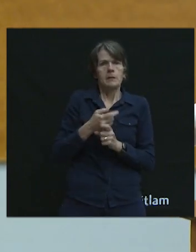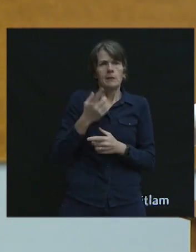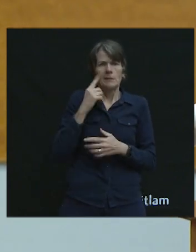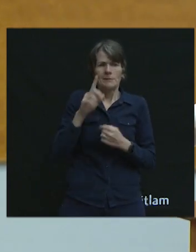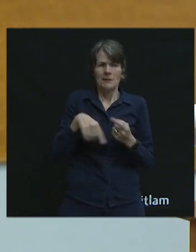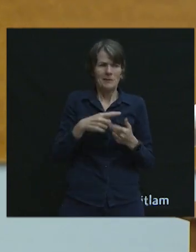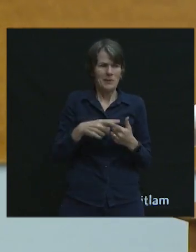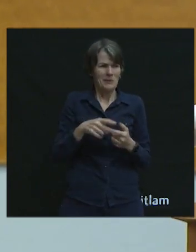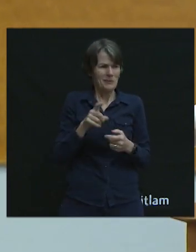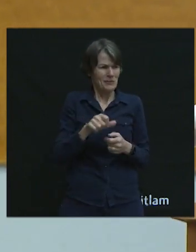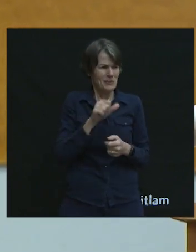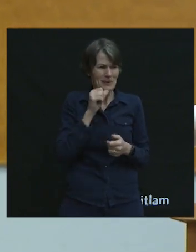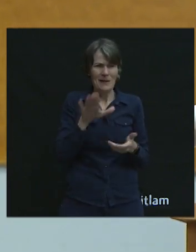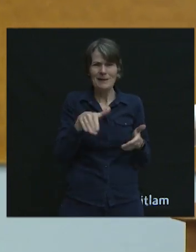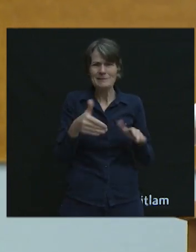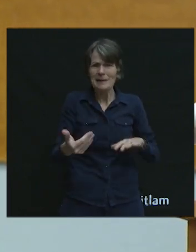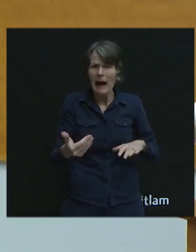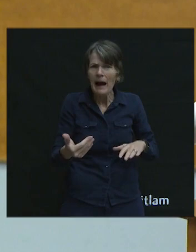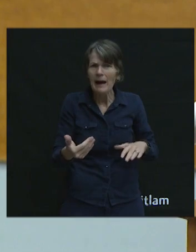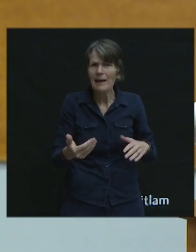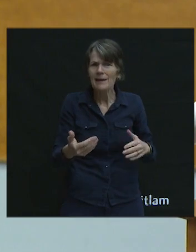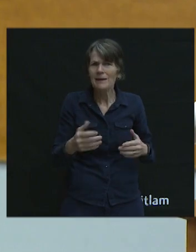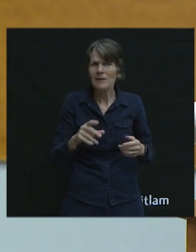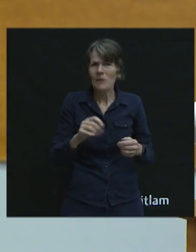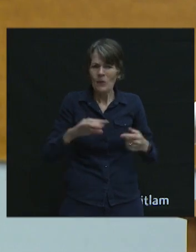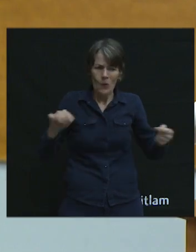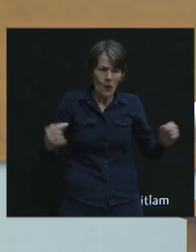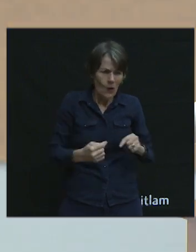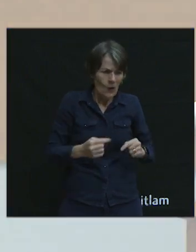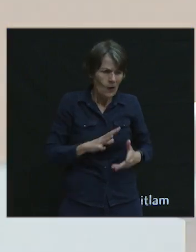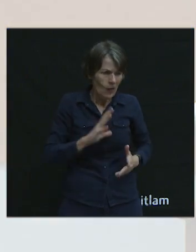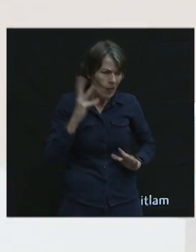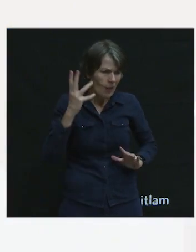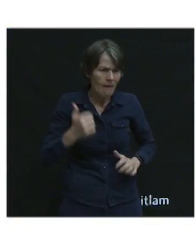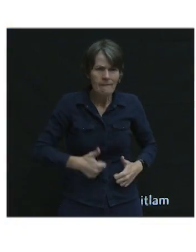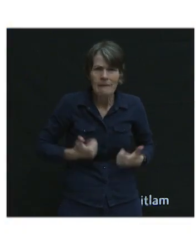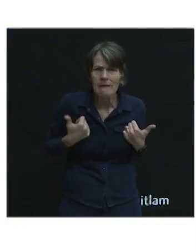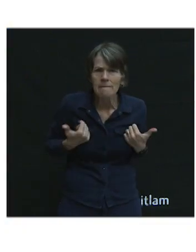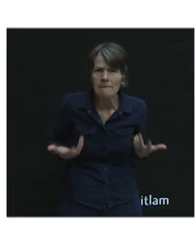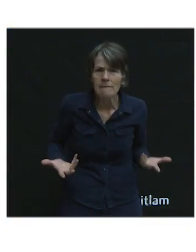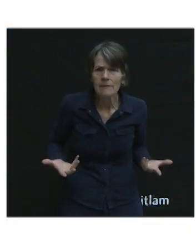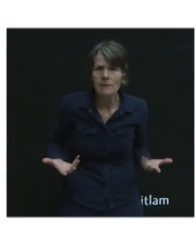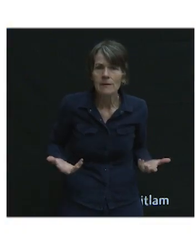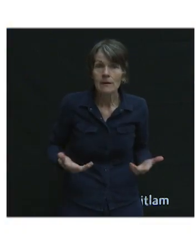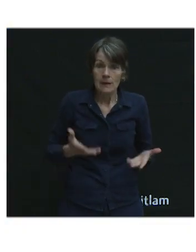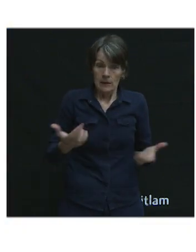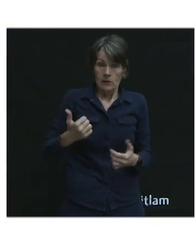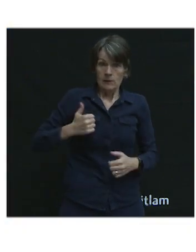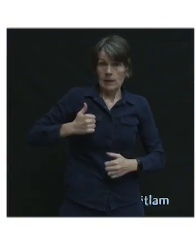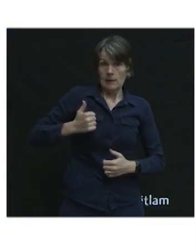shouldn't have to die or experience life-altering injuries. In Canada,